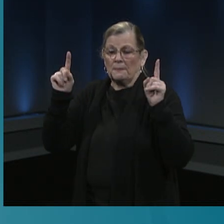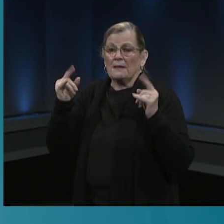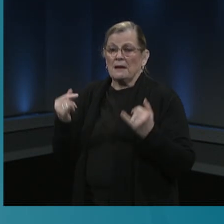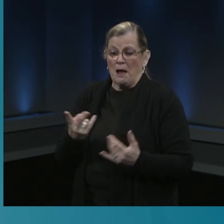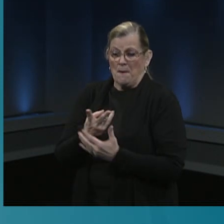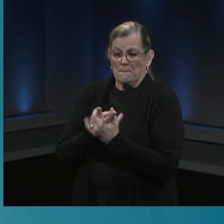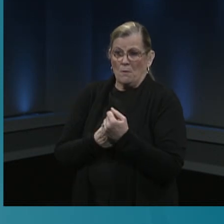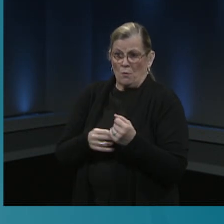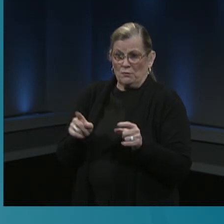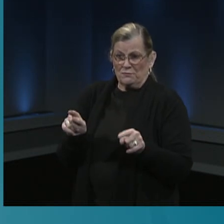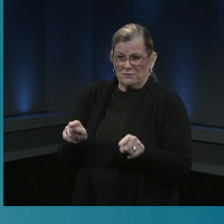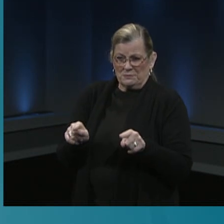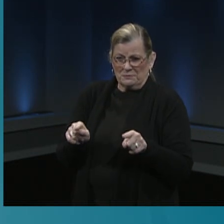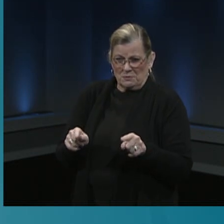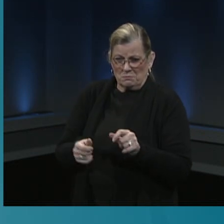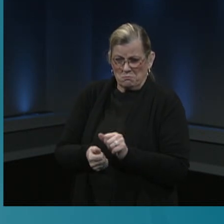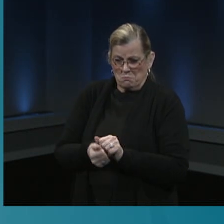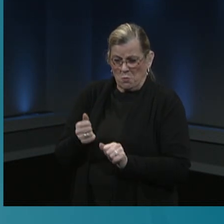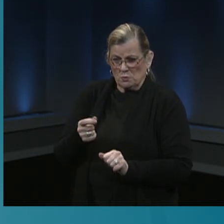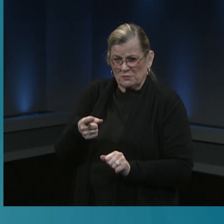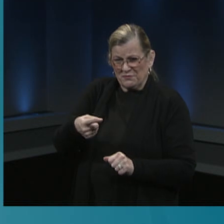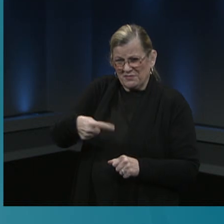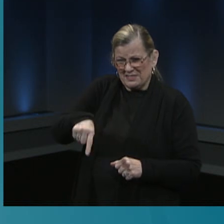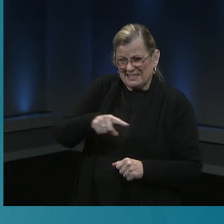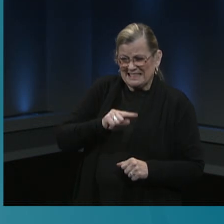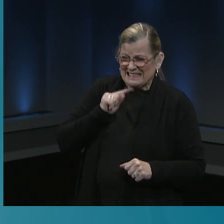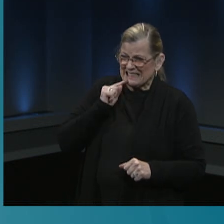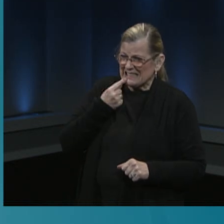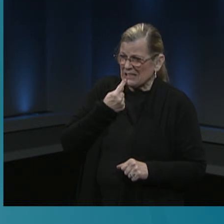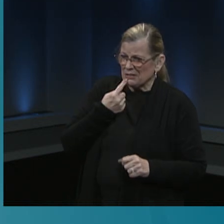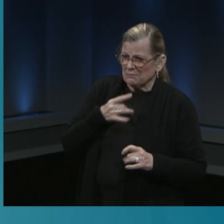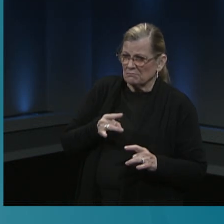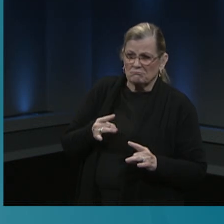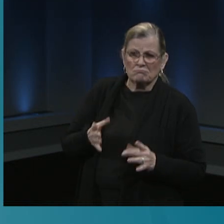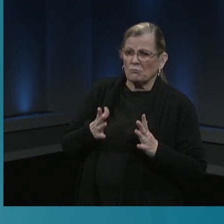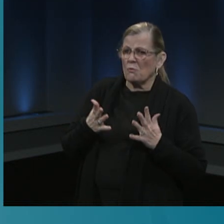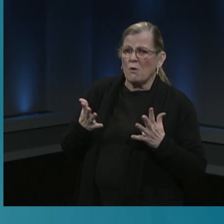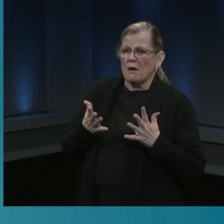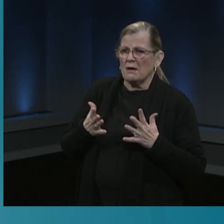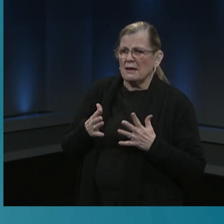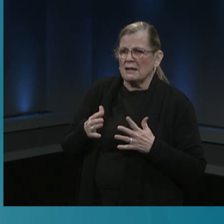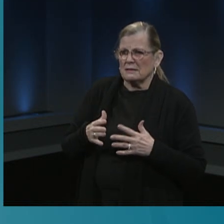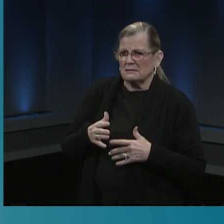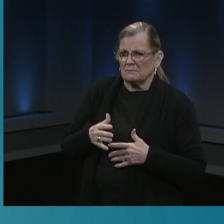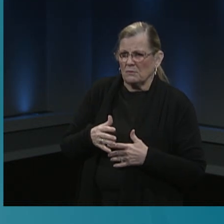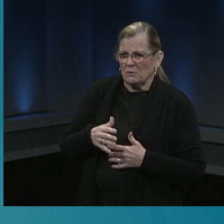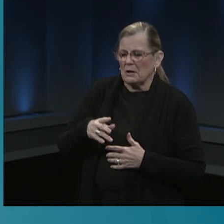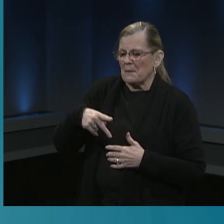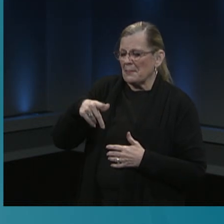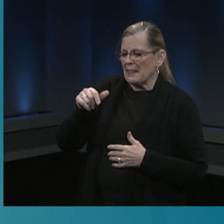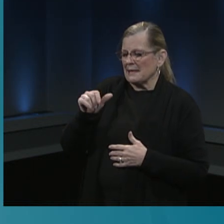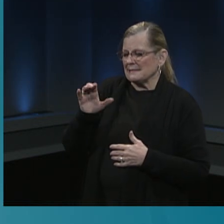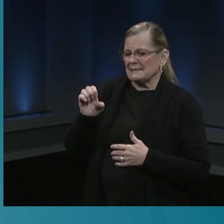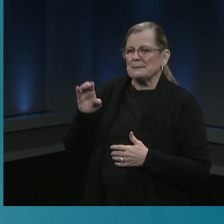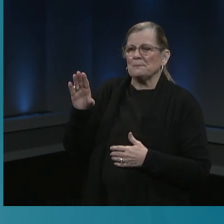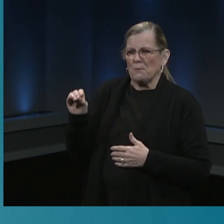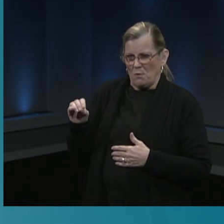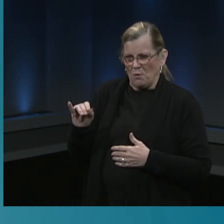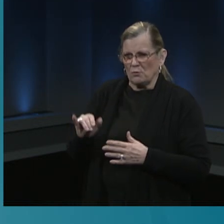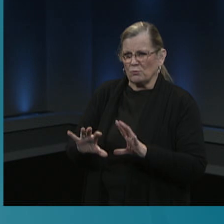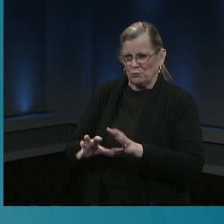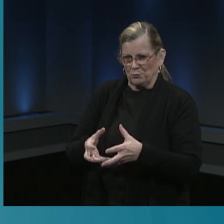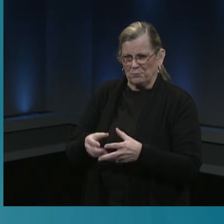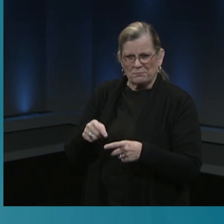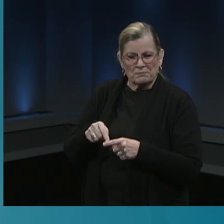of severe infection occurred in the placebo group. And what this means is that while there were several people